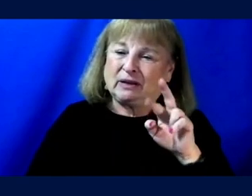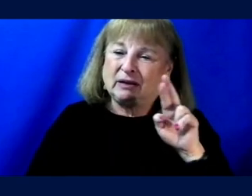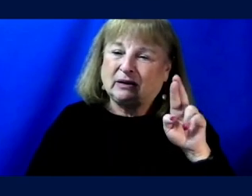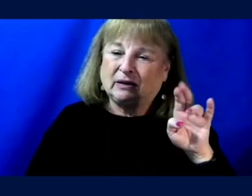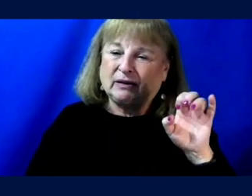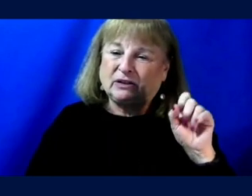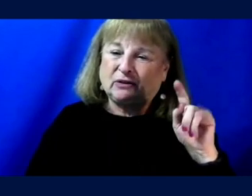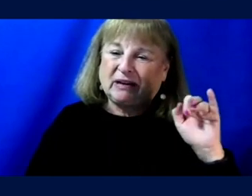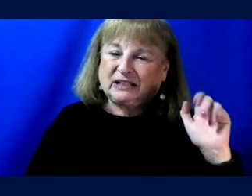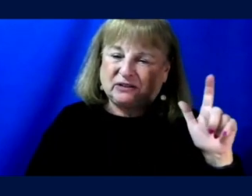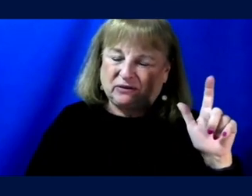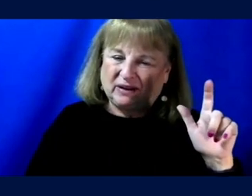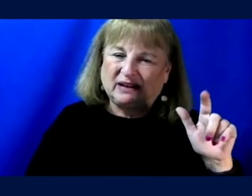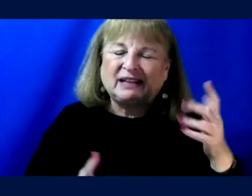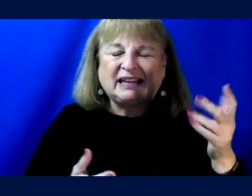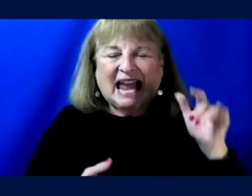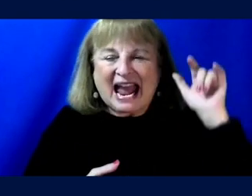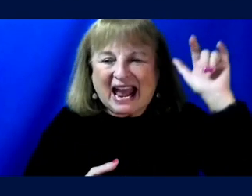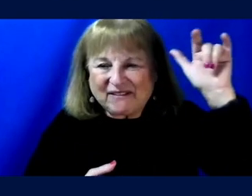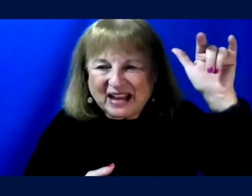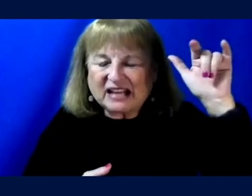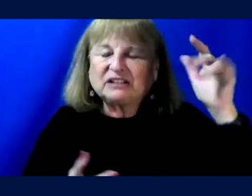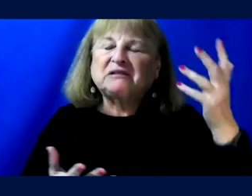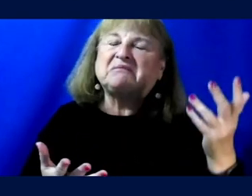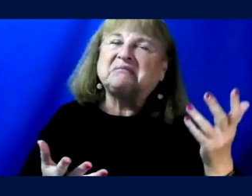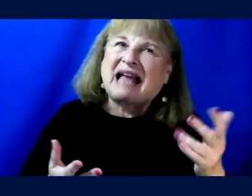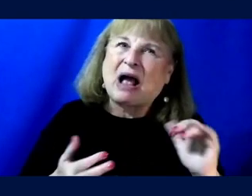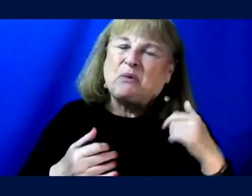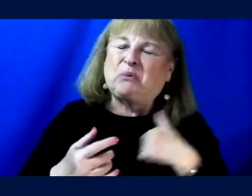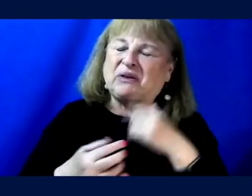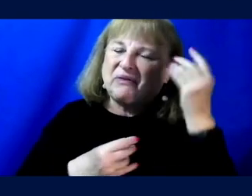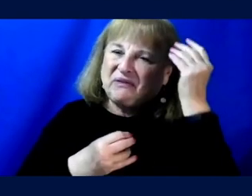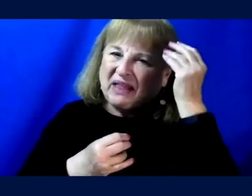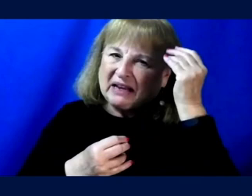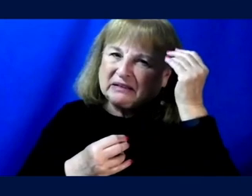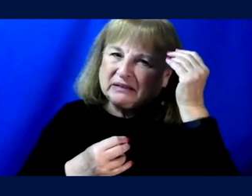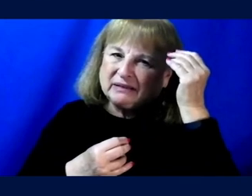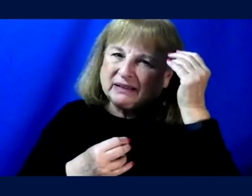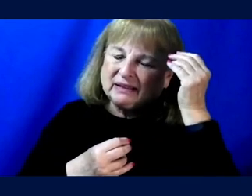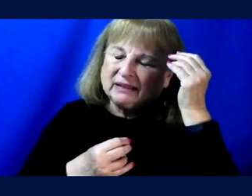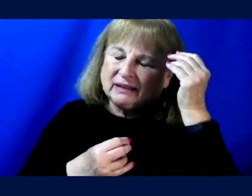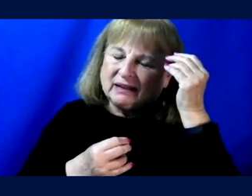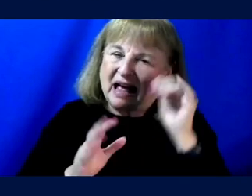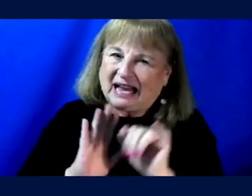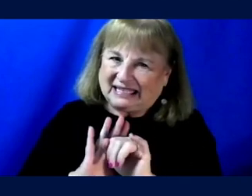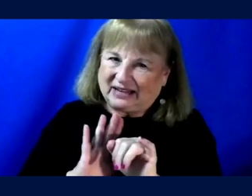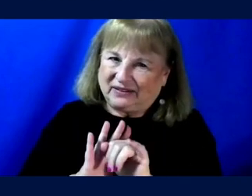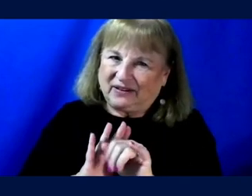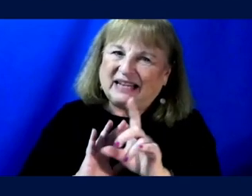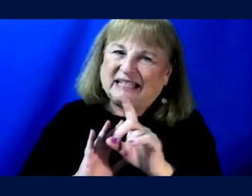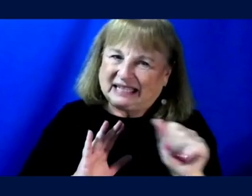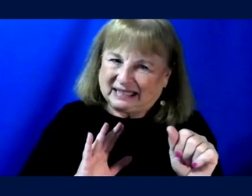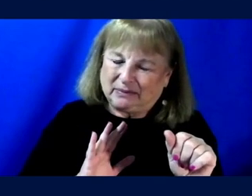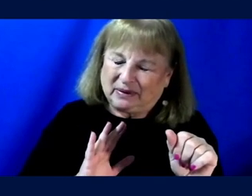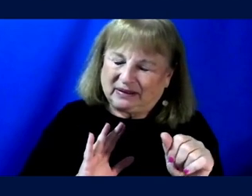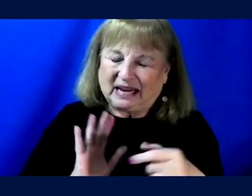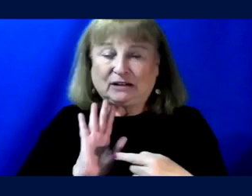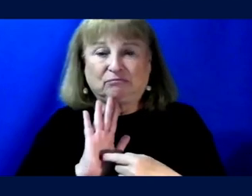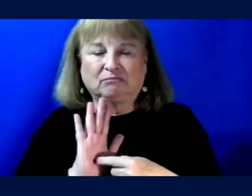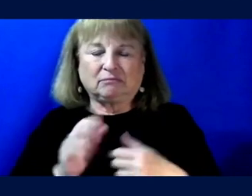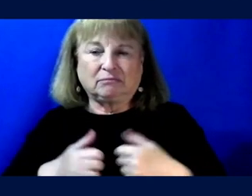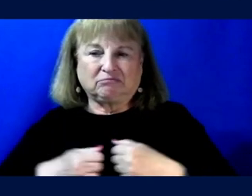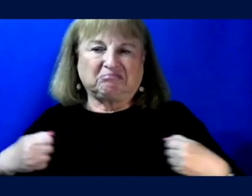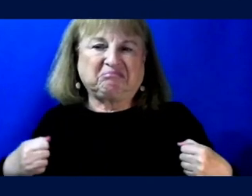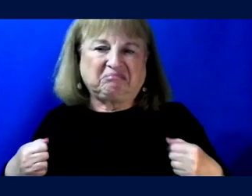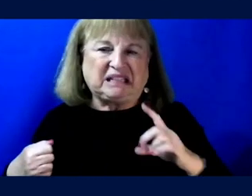such as an aviation on, uh, you know, how might we reflect on, uh, the identification of disability, the disclosure of disability,